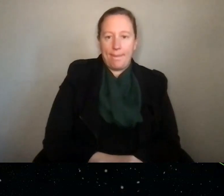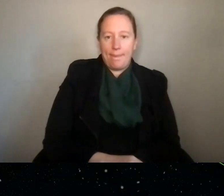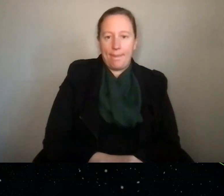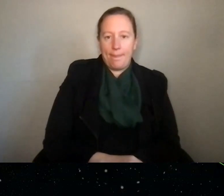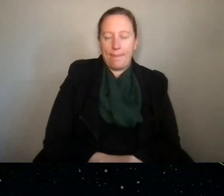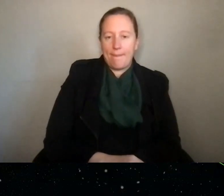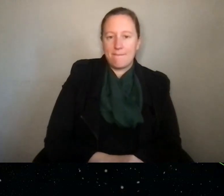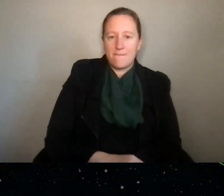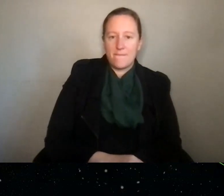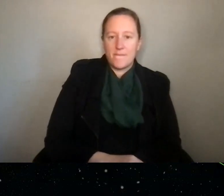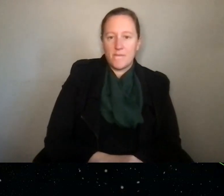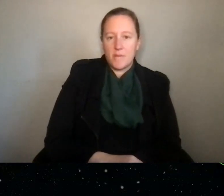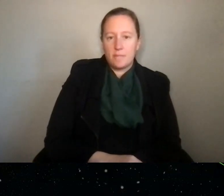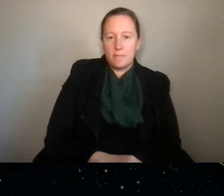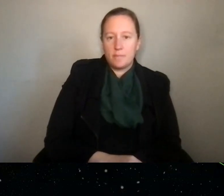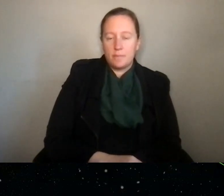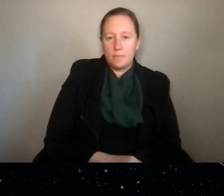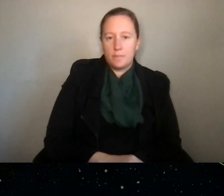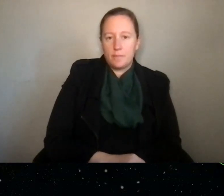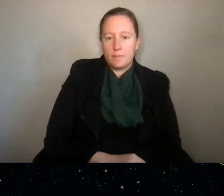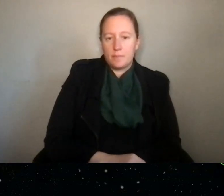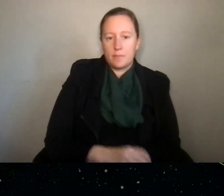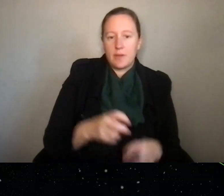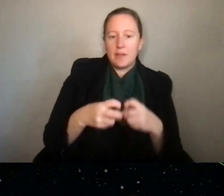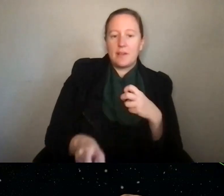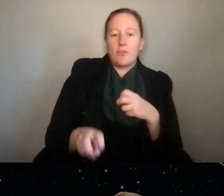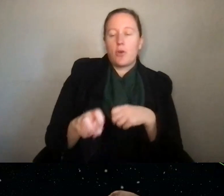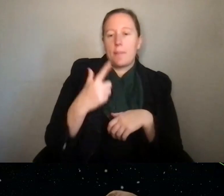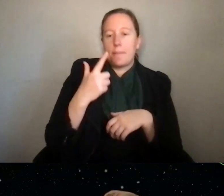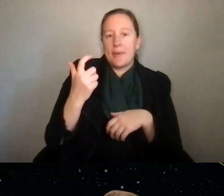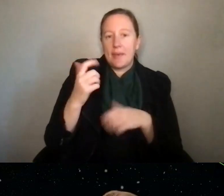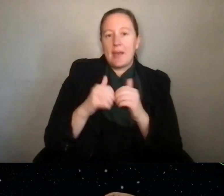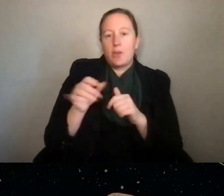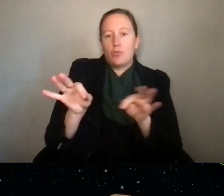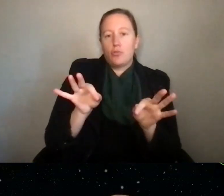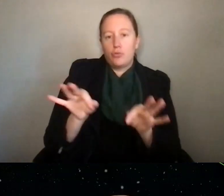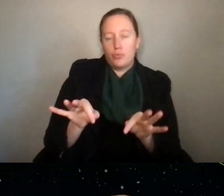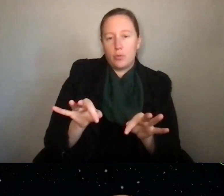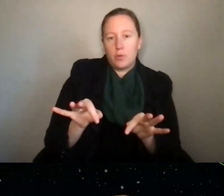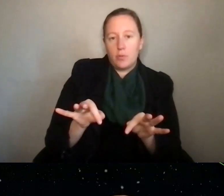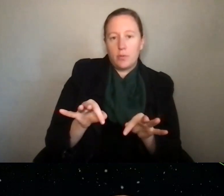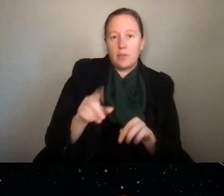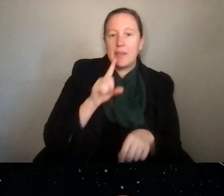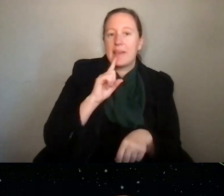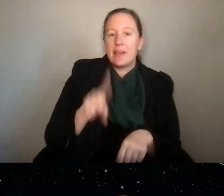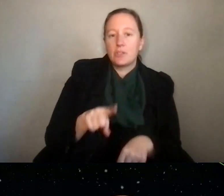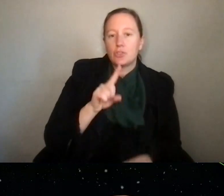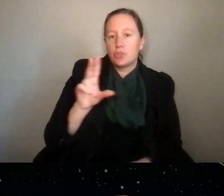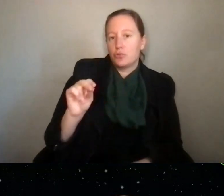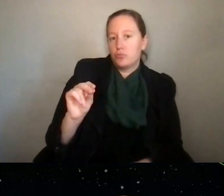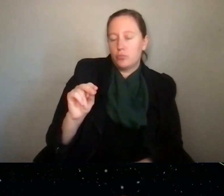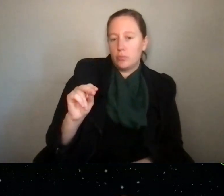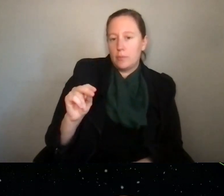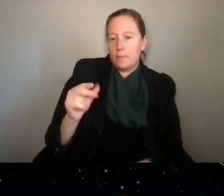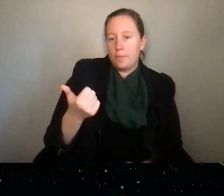So this is a difficult one because the answer as it is described there will be no, right? There is